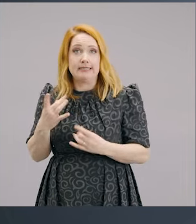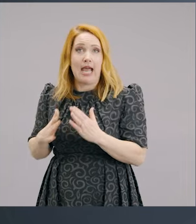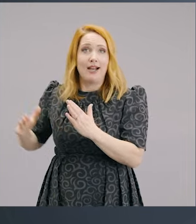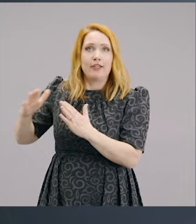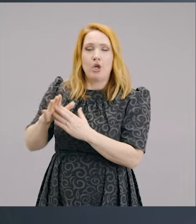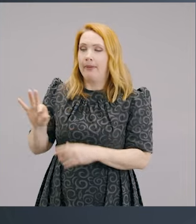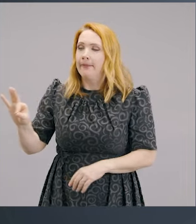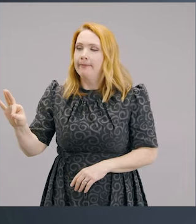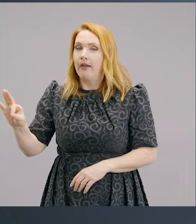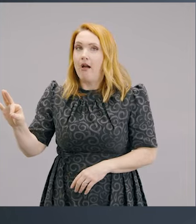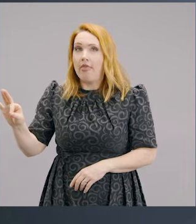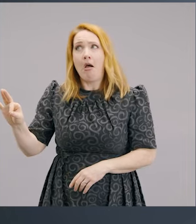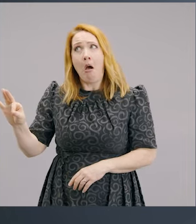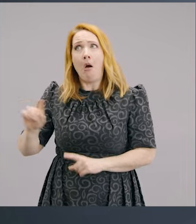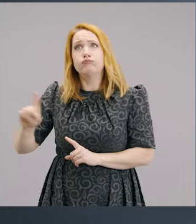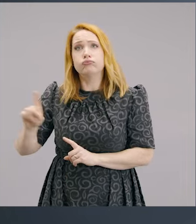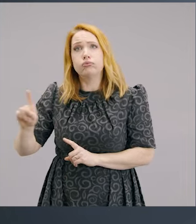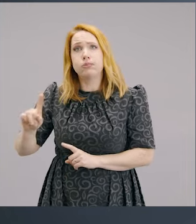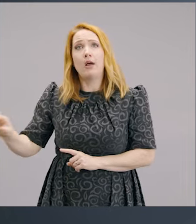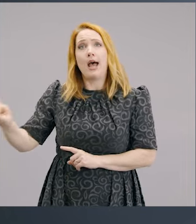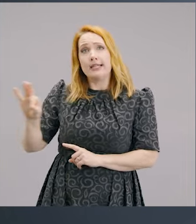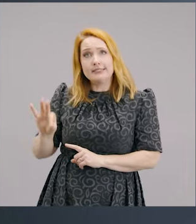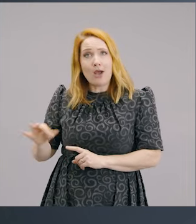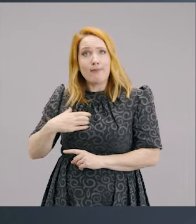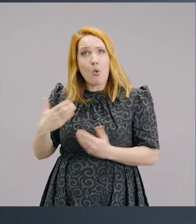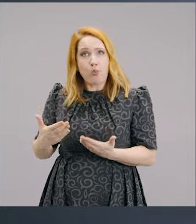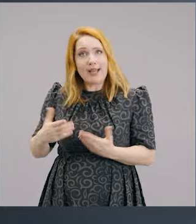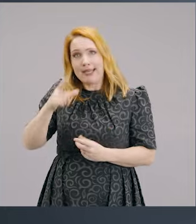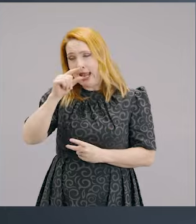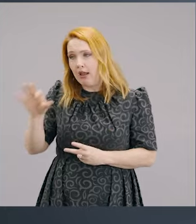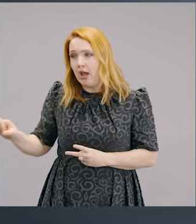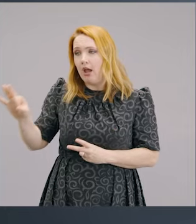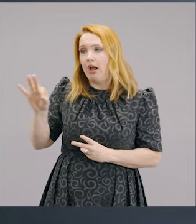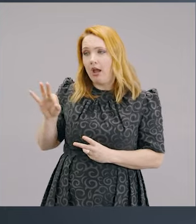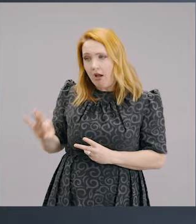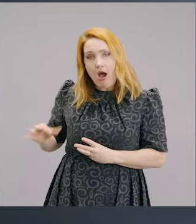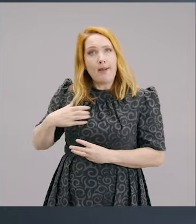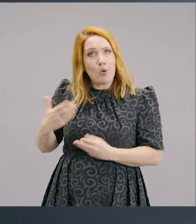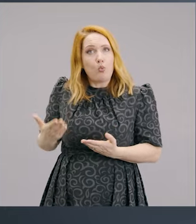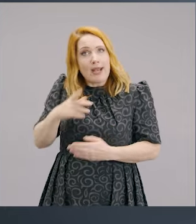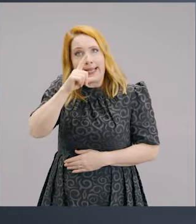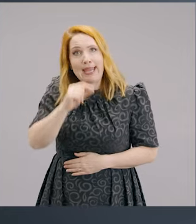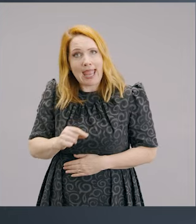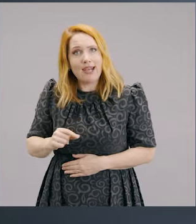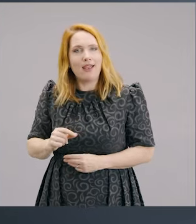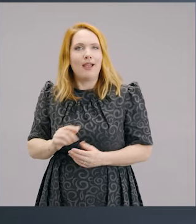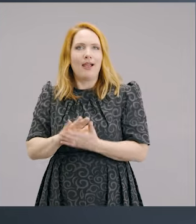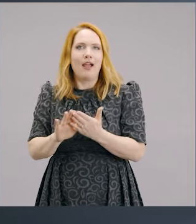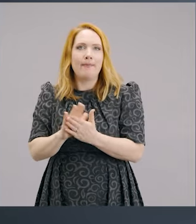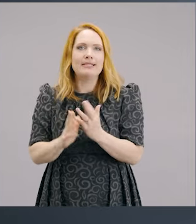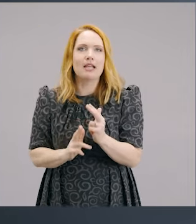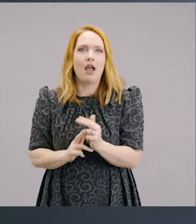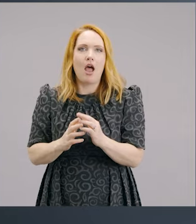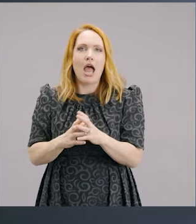the top and just do a little bit and then I slowly put it down. You increase what you can do. You increase the sacrifice so it builds